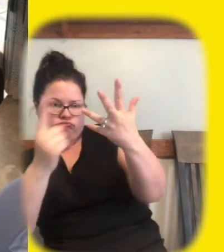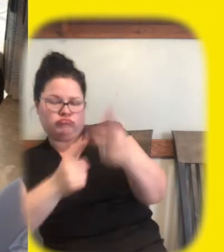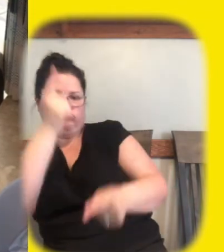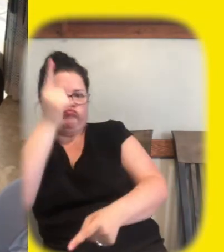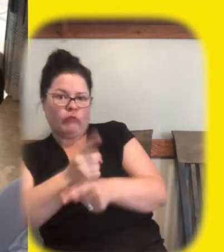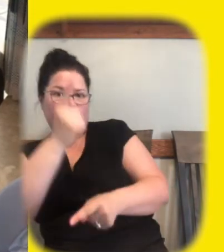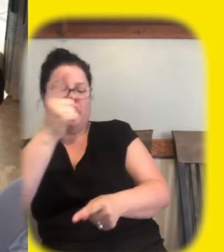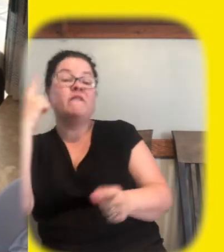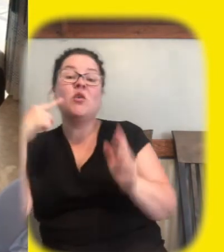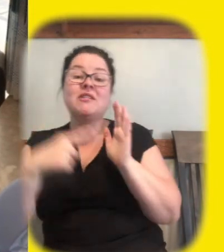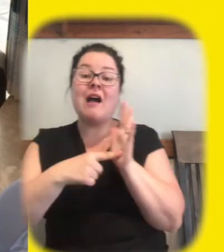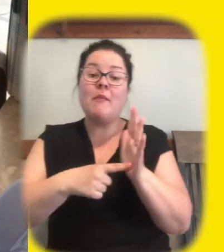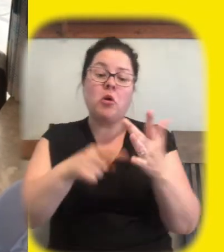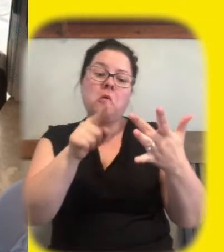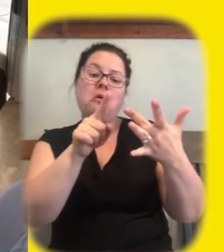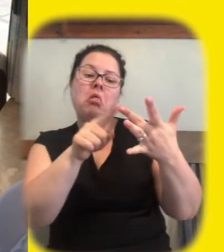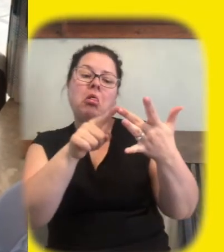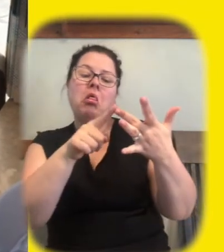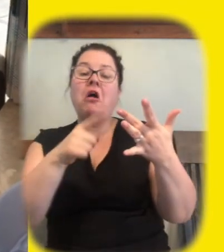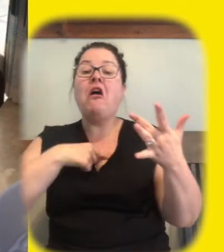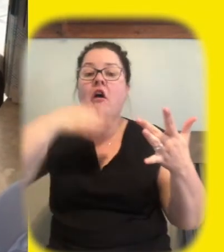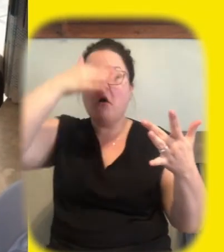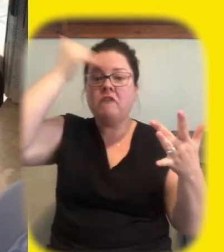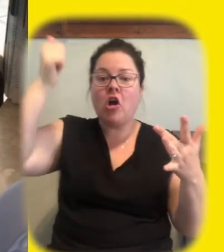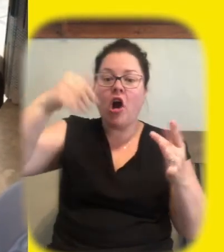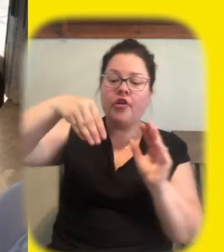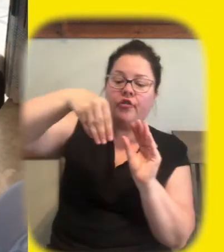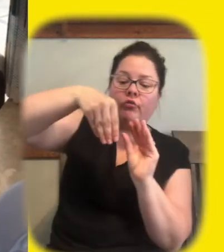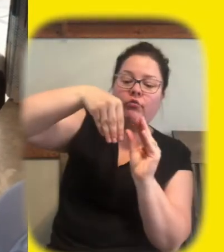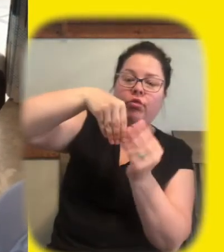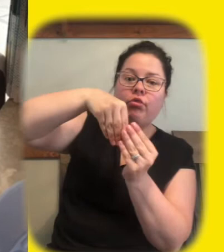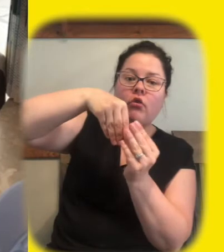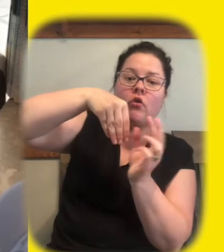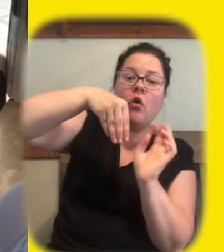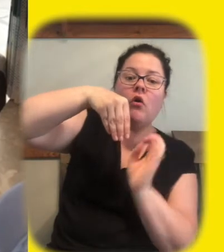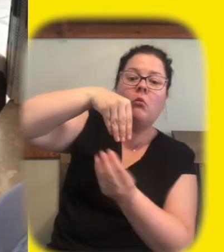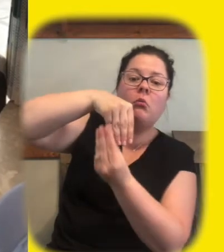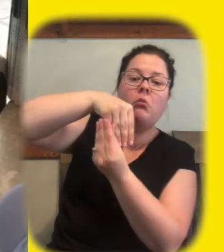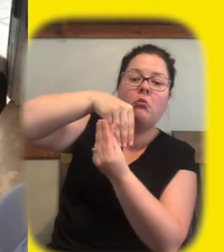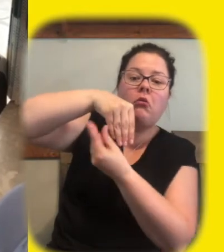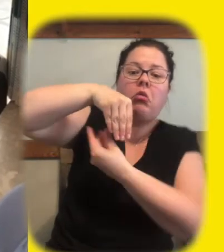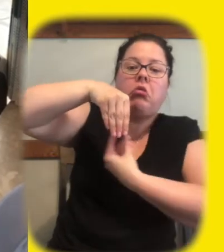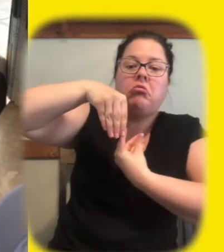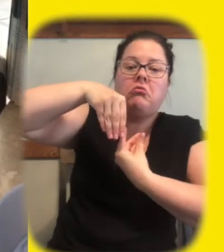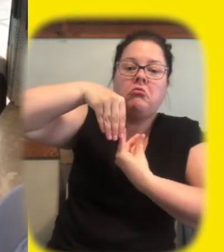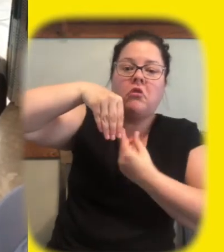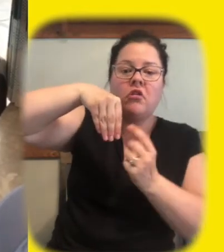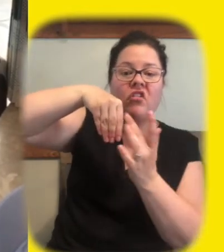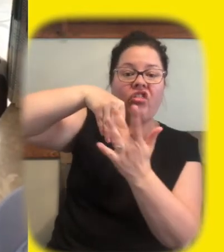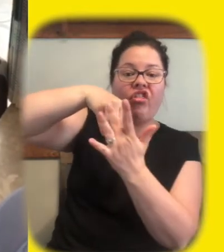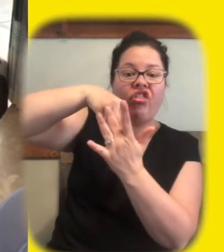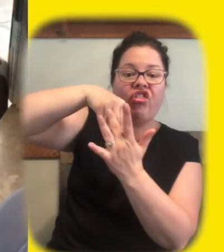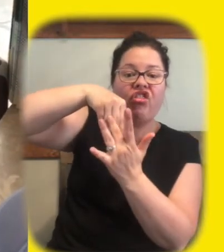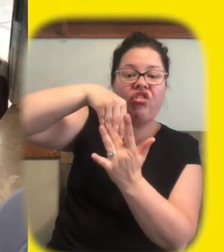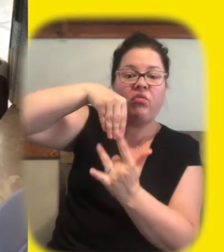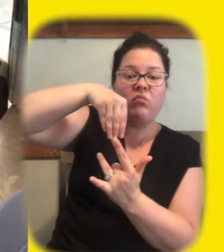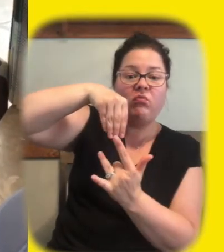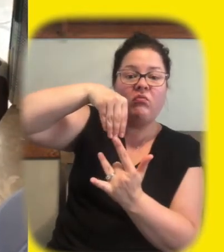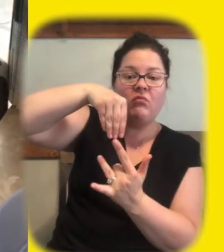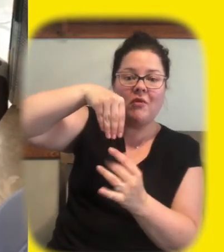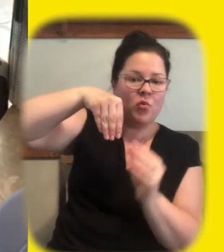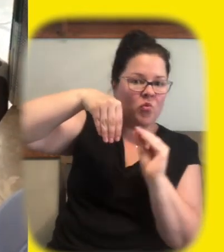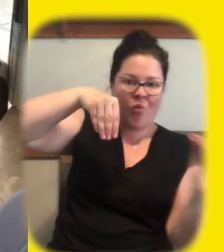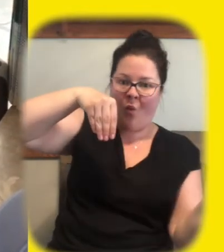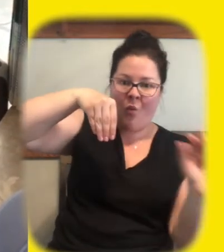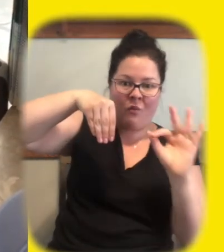the same so like we don't miss a spot in the insulation here's a possibility yeah but this might be confusing